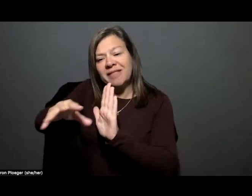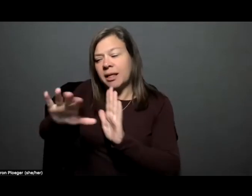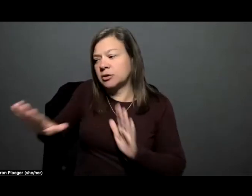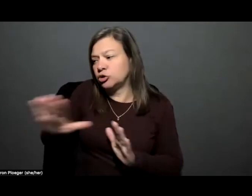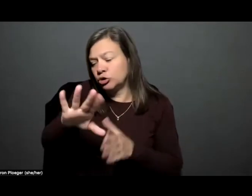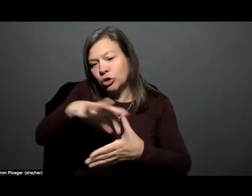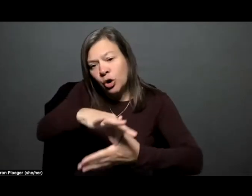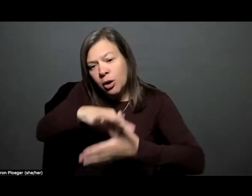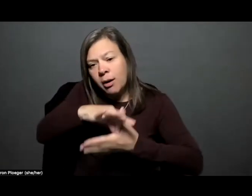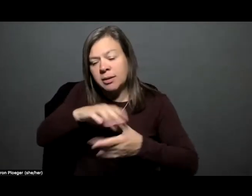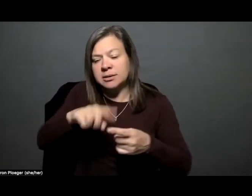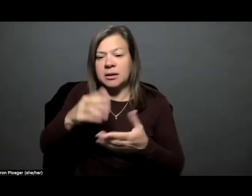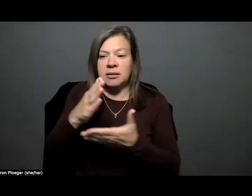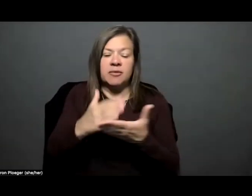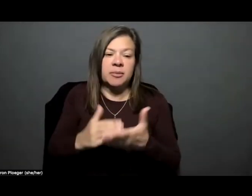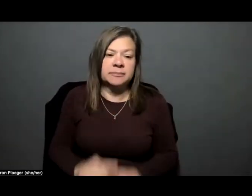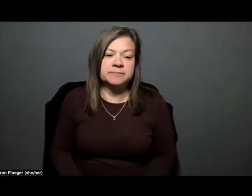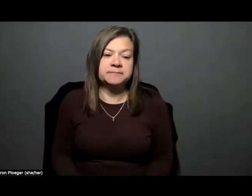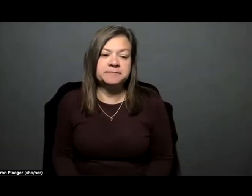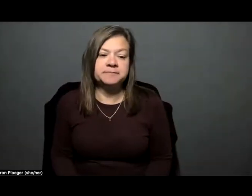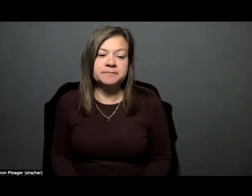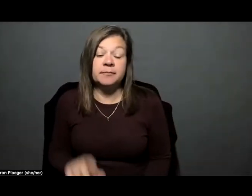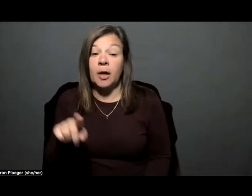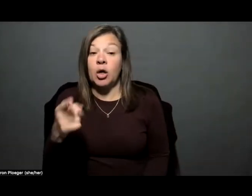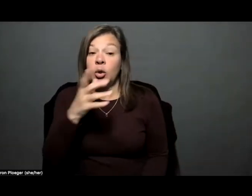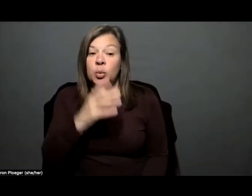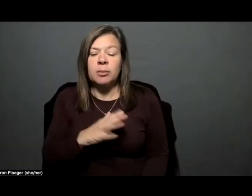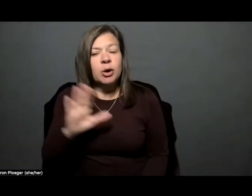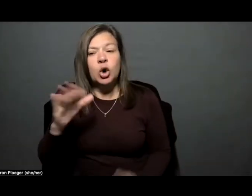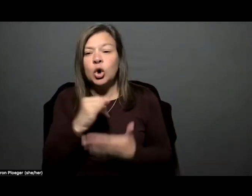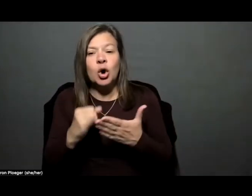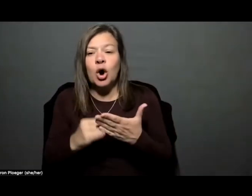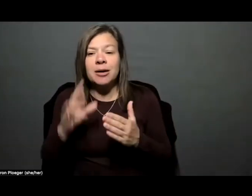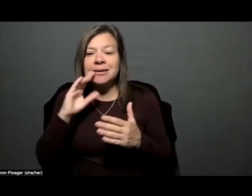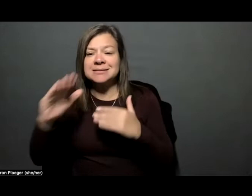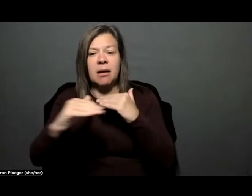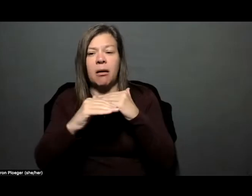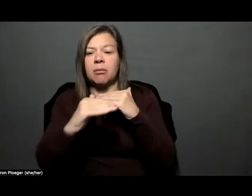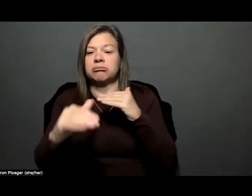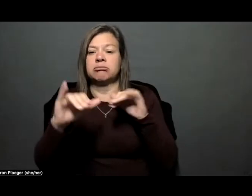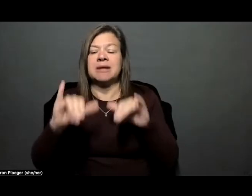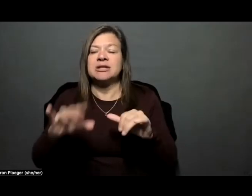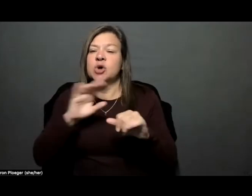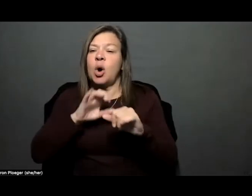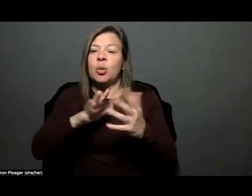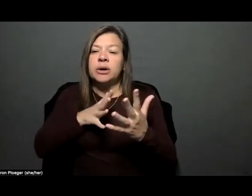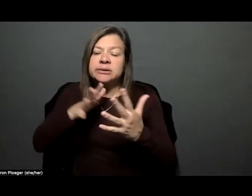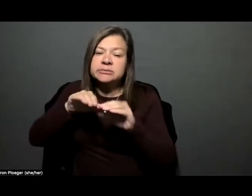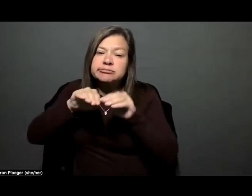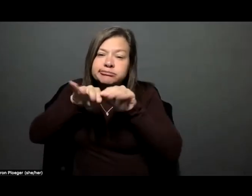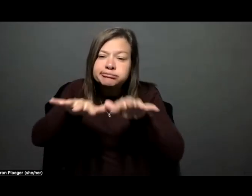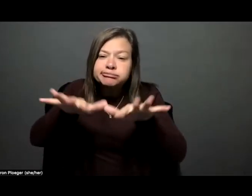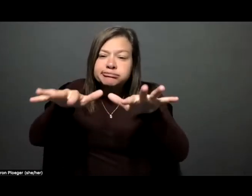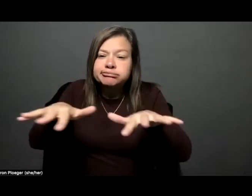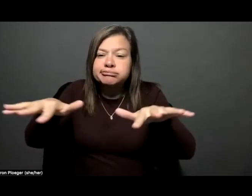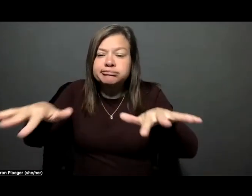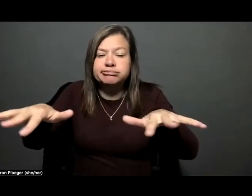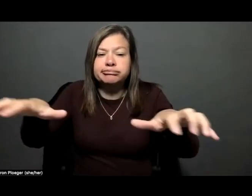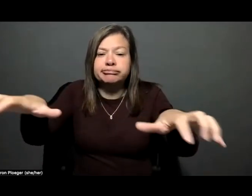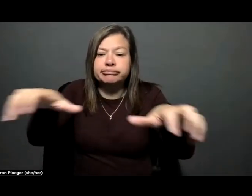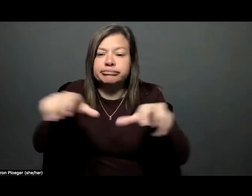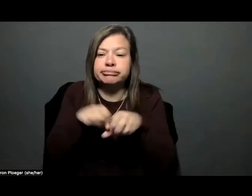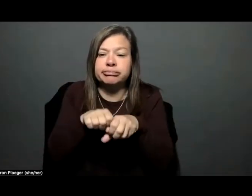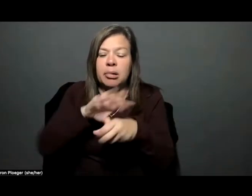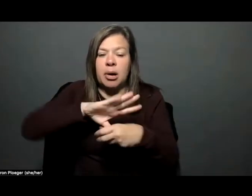of the pieces. Her art is never static. It's always reaching into other parts of the you know the human